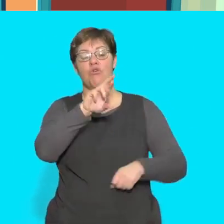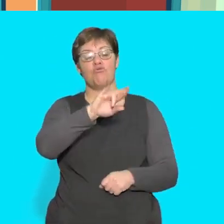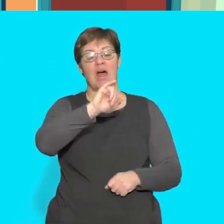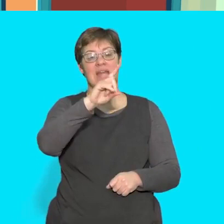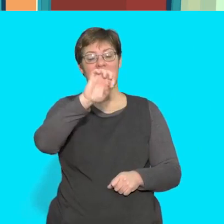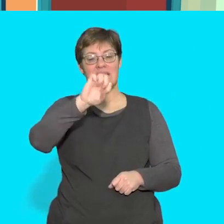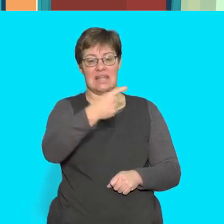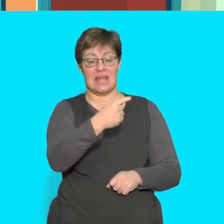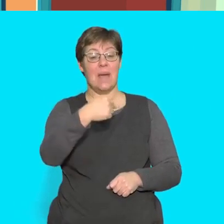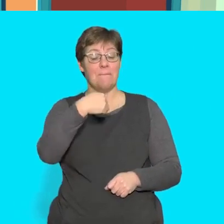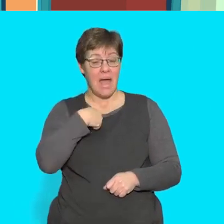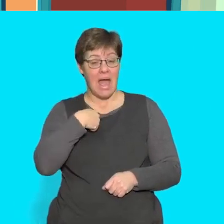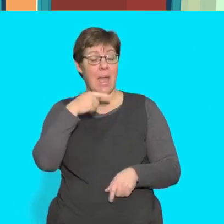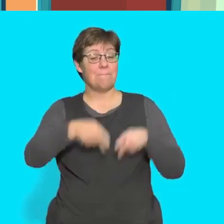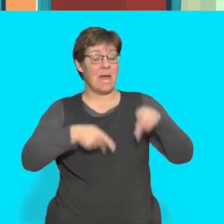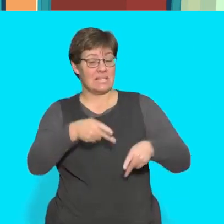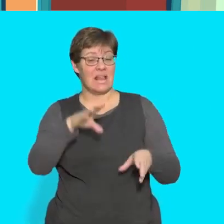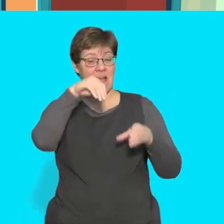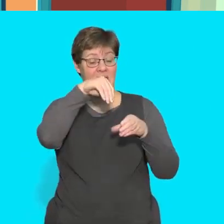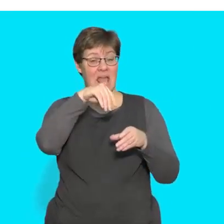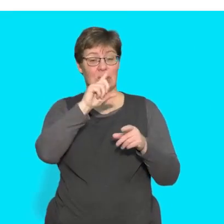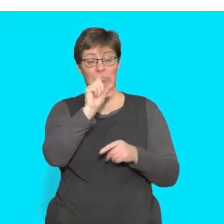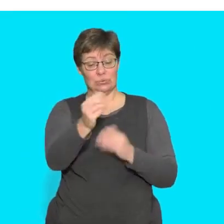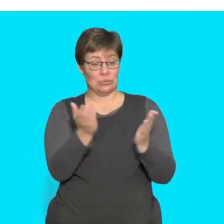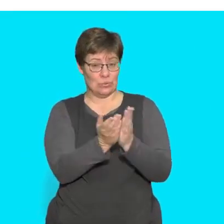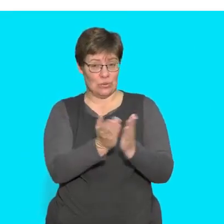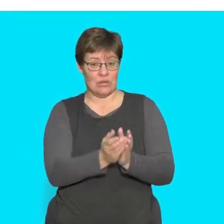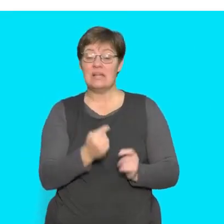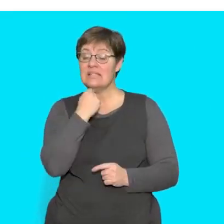start your sentence with tomorrow i will